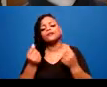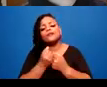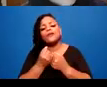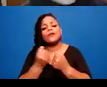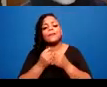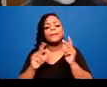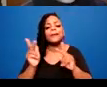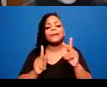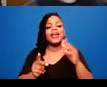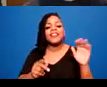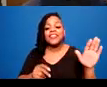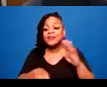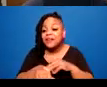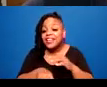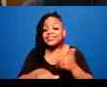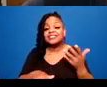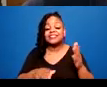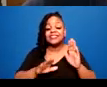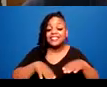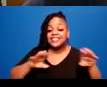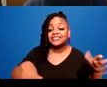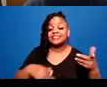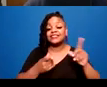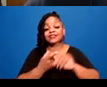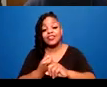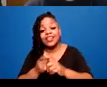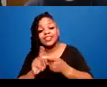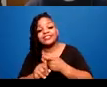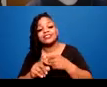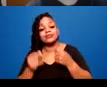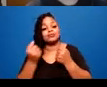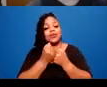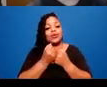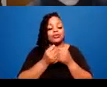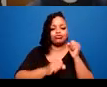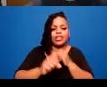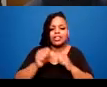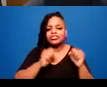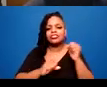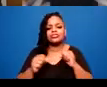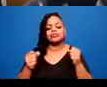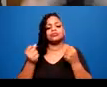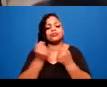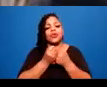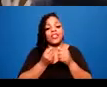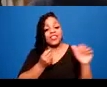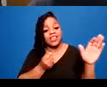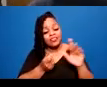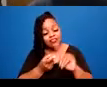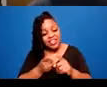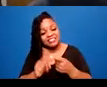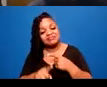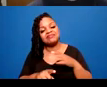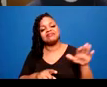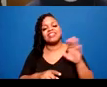supporting strategies to support their friends or their neighbours. But also reaching out to